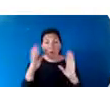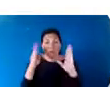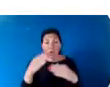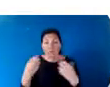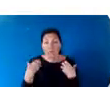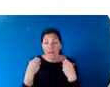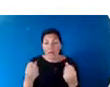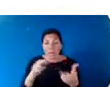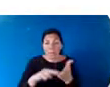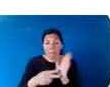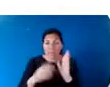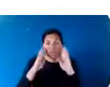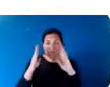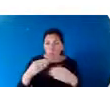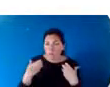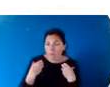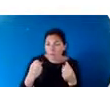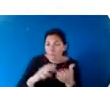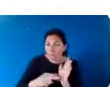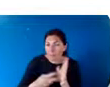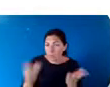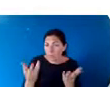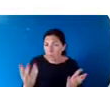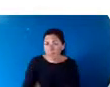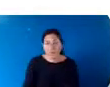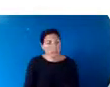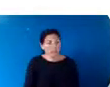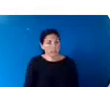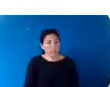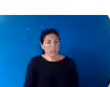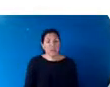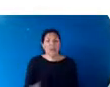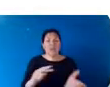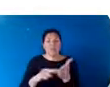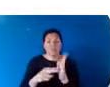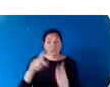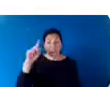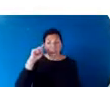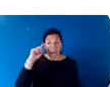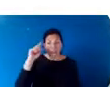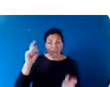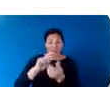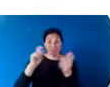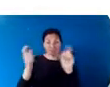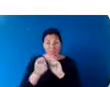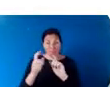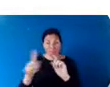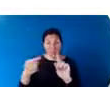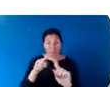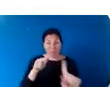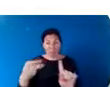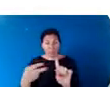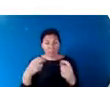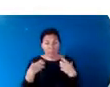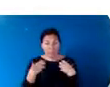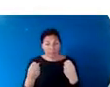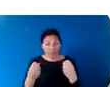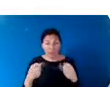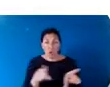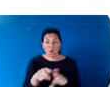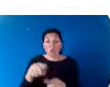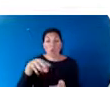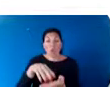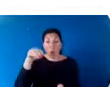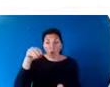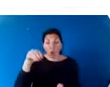What does it mean to focus on health? I think it means we transform how we think about health. And I think it means we learn from COVID-19 to inform other